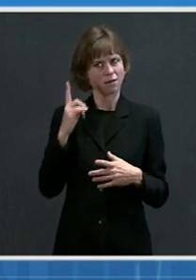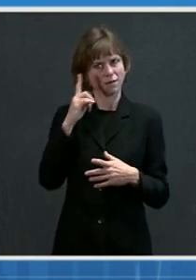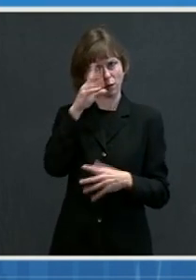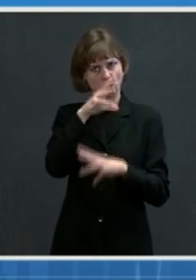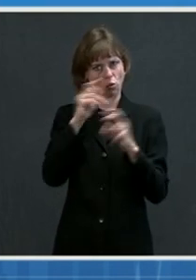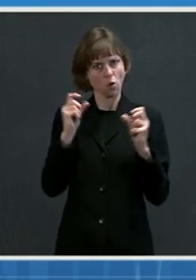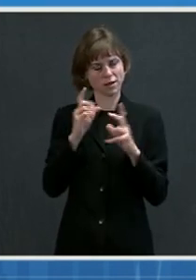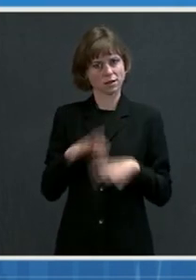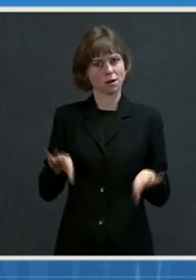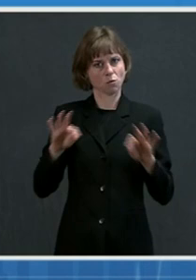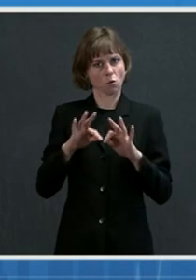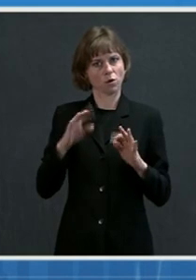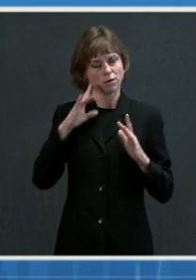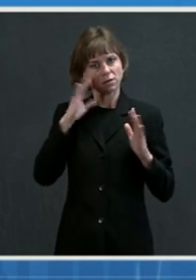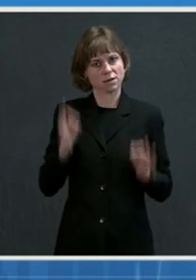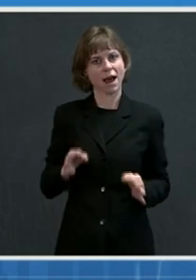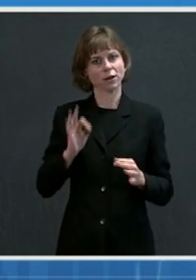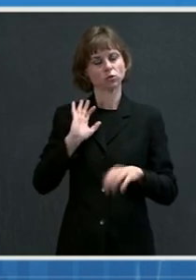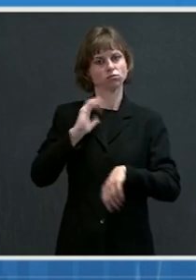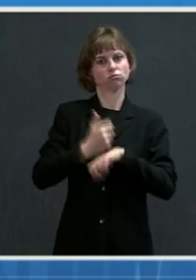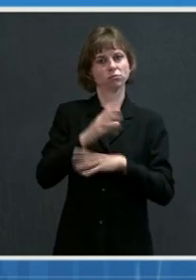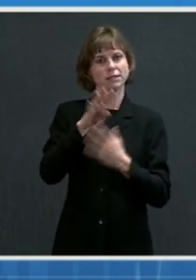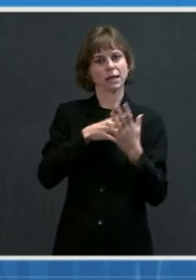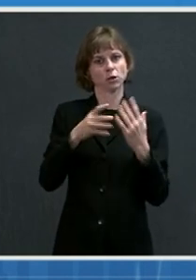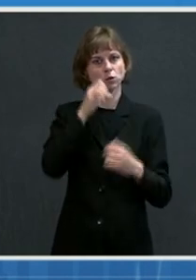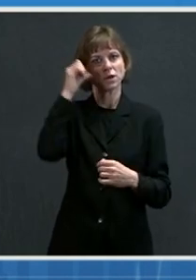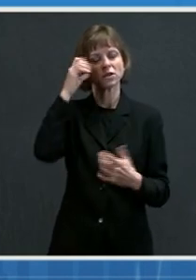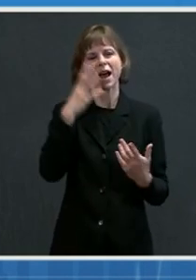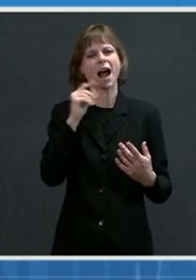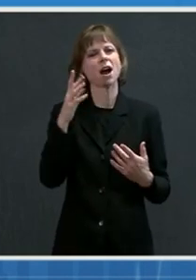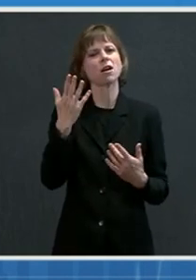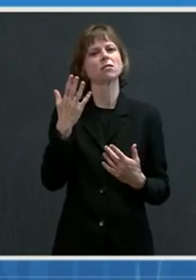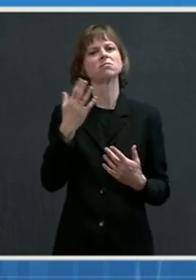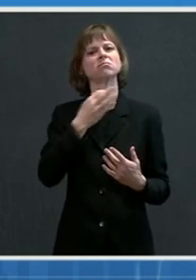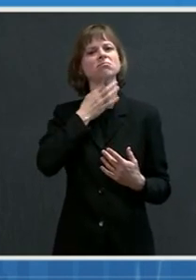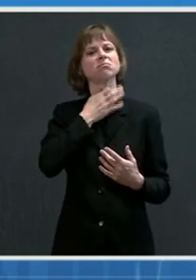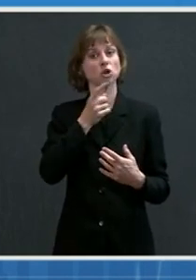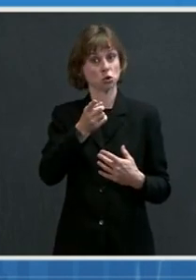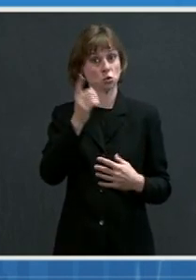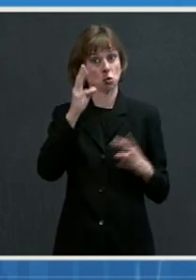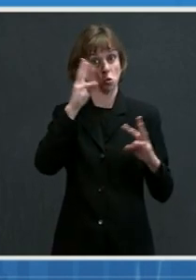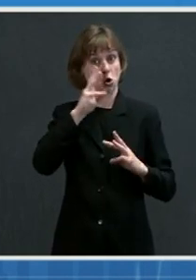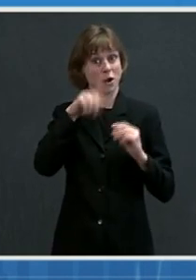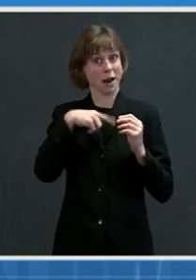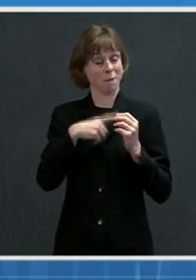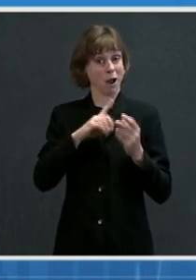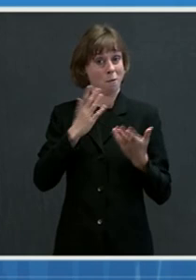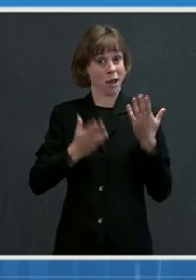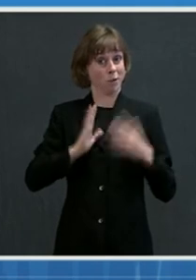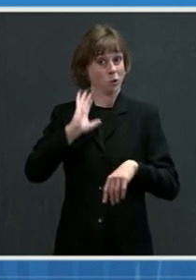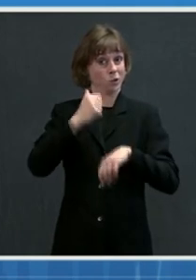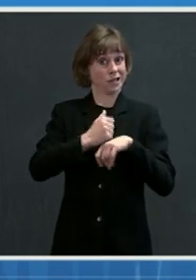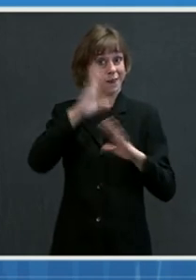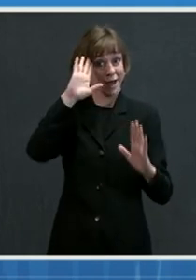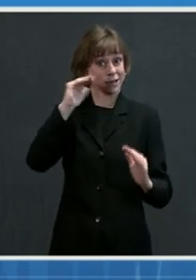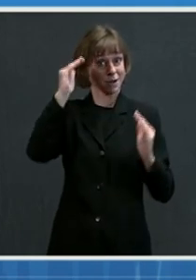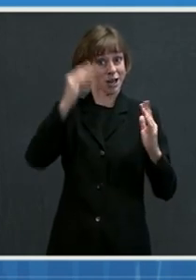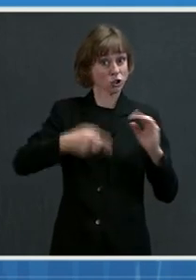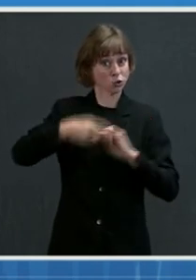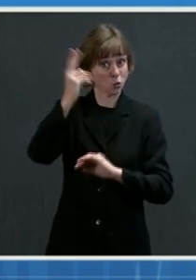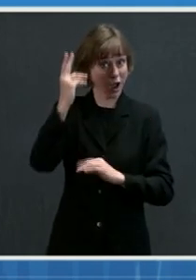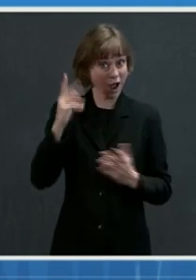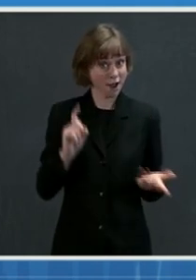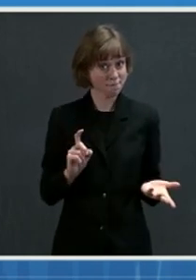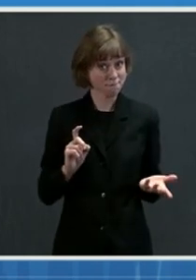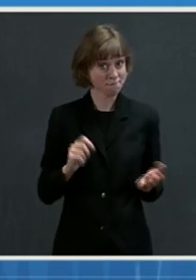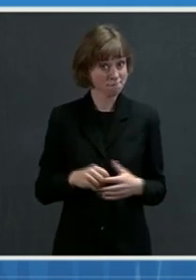that timeline yesterday. And also just if there are any, if you're worried at all about setting expectations too high on that. Mr. Thank you, Morgan.